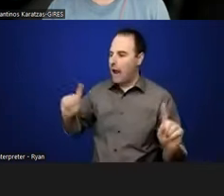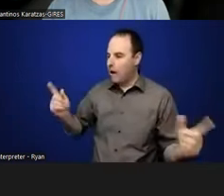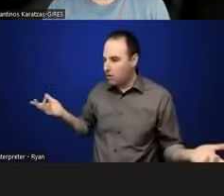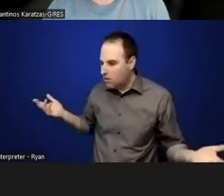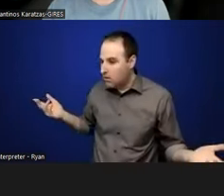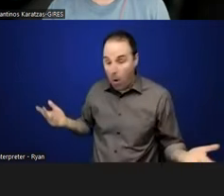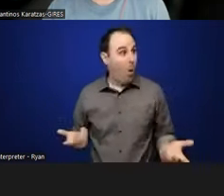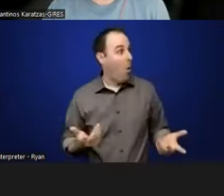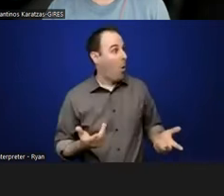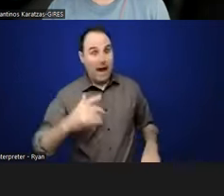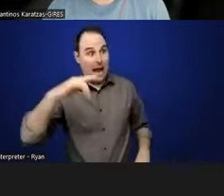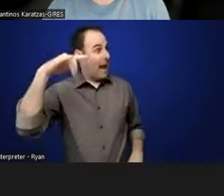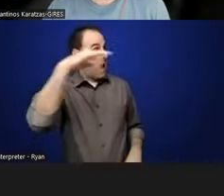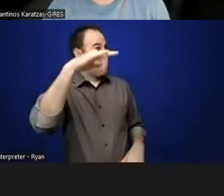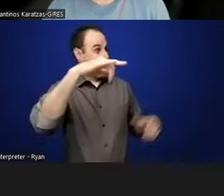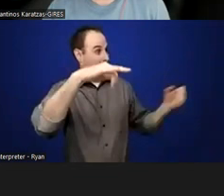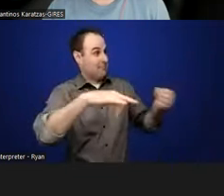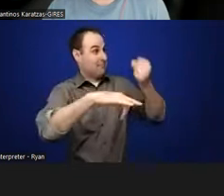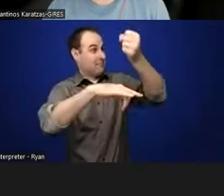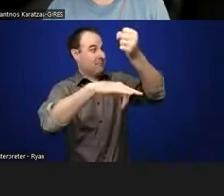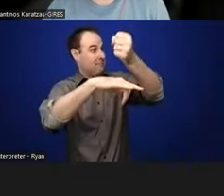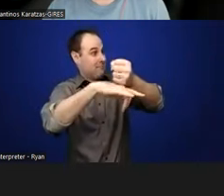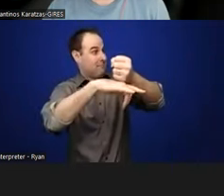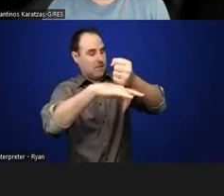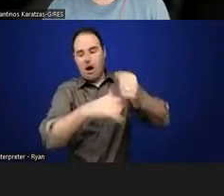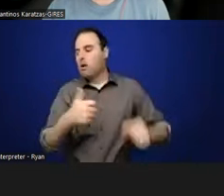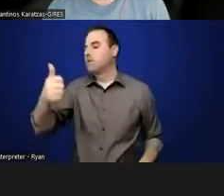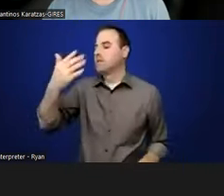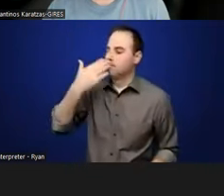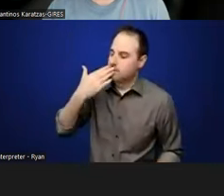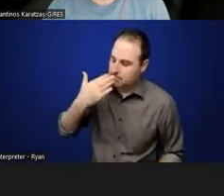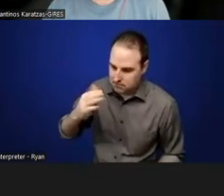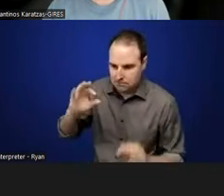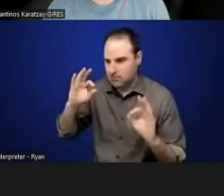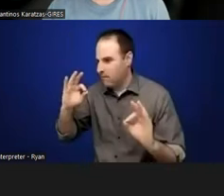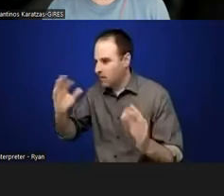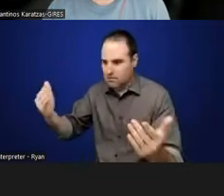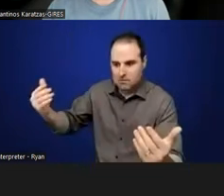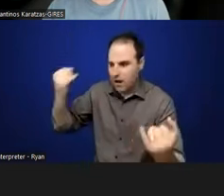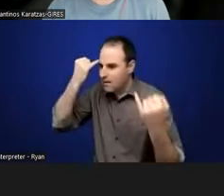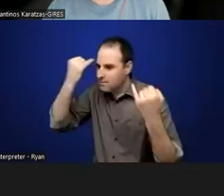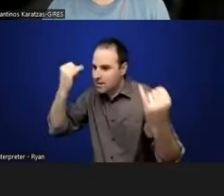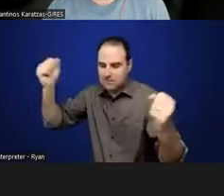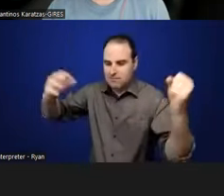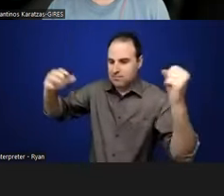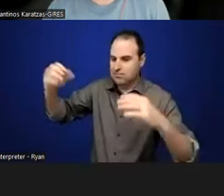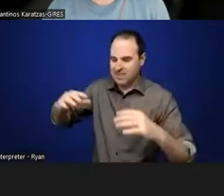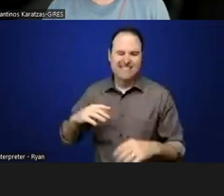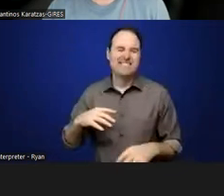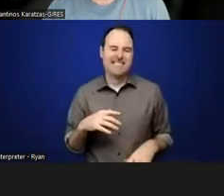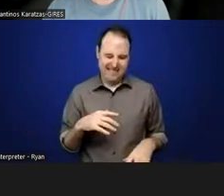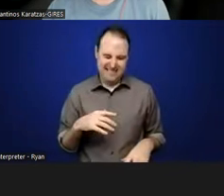and fly it over. I'm like, perfect. I'm like, let's keep thinking. Right. And what happens is it, and the ideas end up getting like really absurd